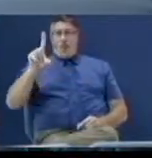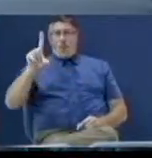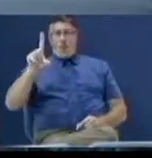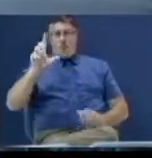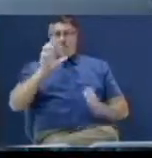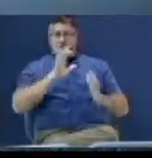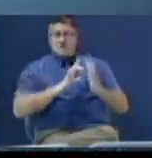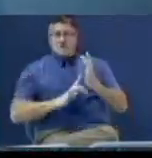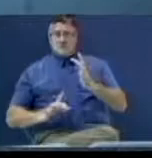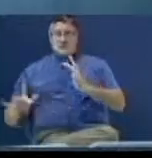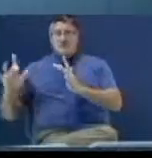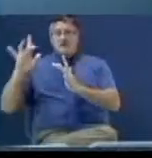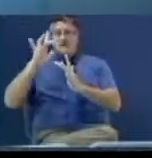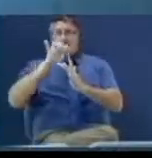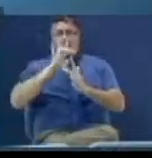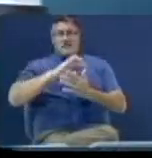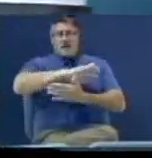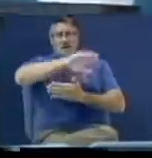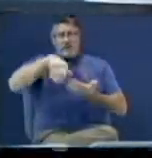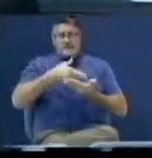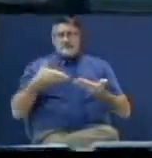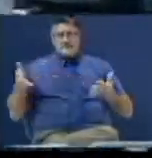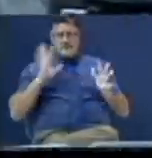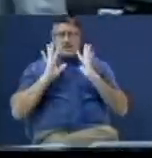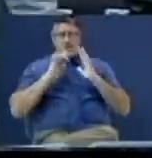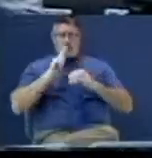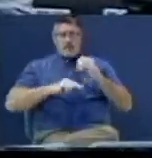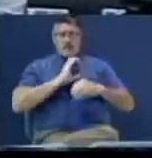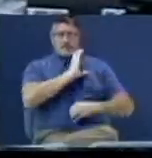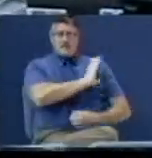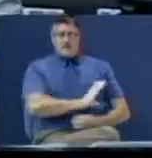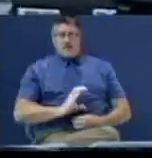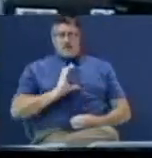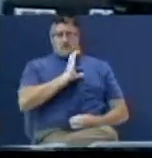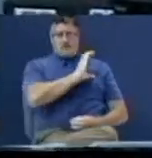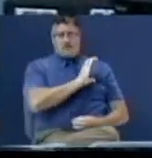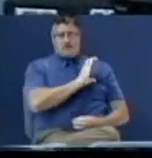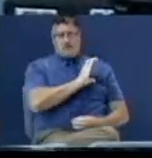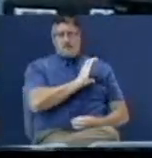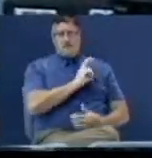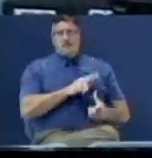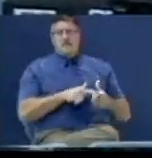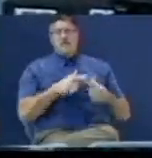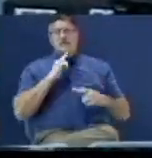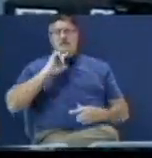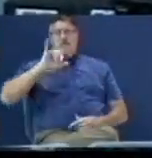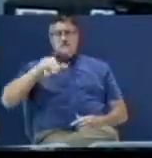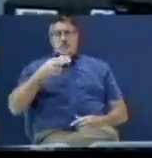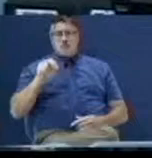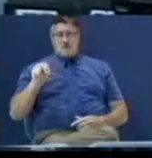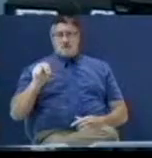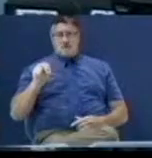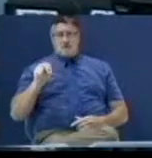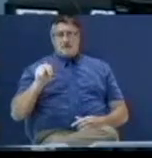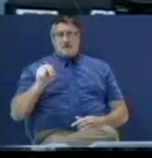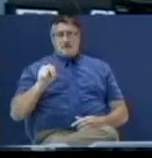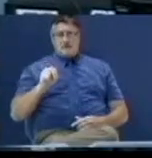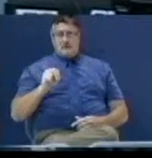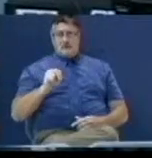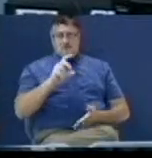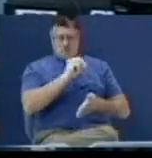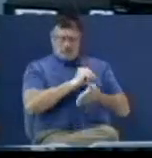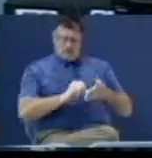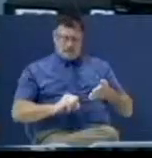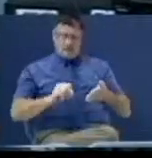And by the way, all those things talk about his character. Then he said, John, not only write the